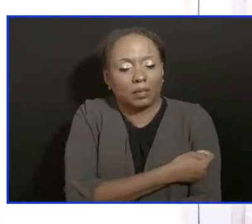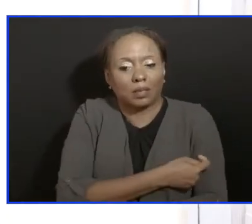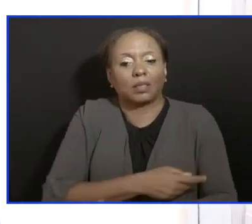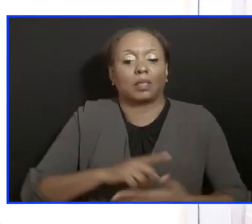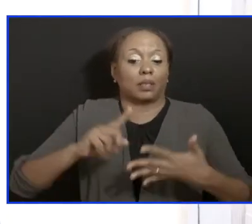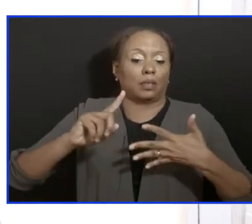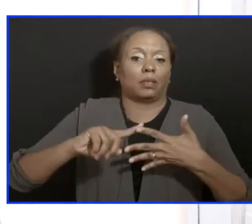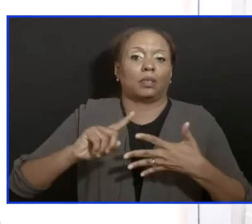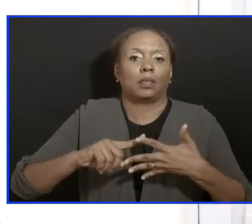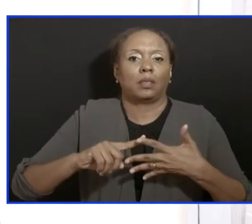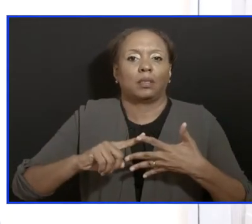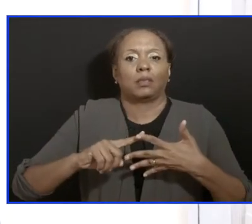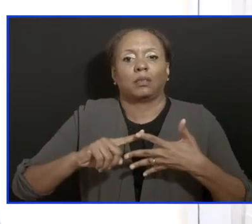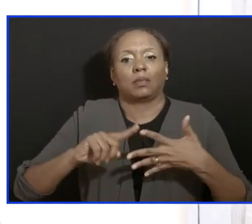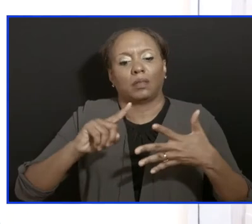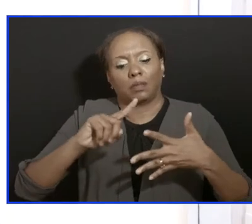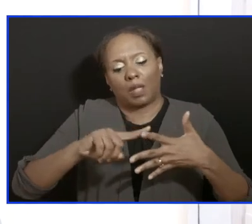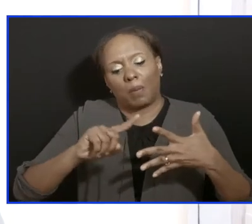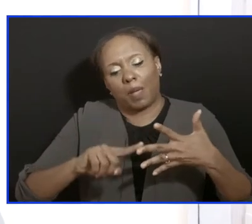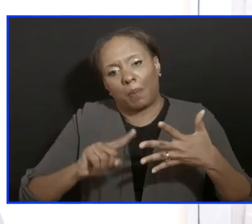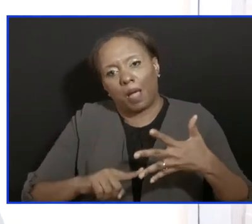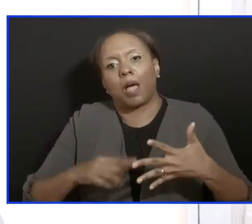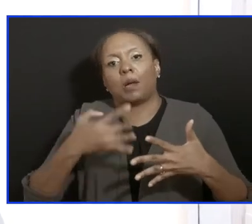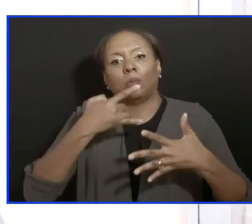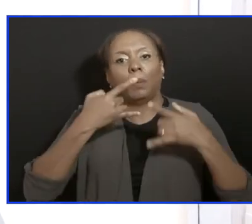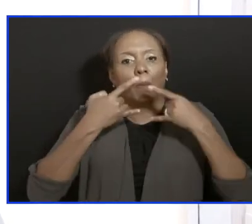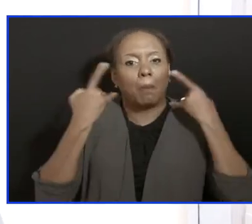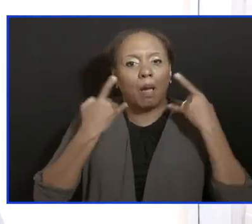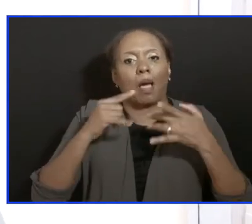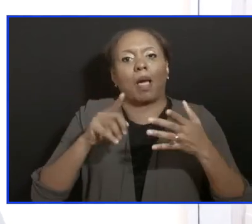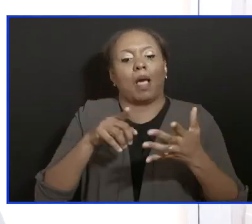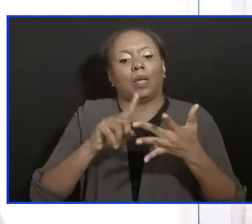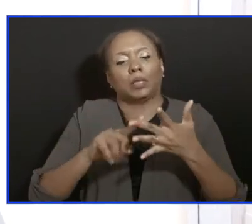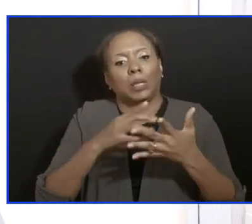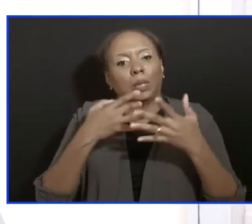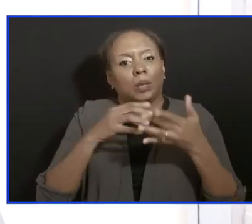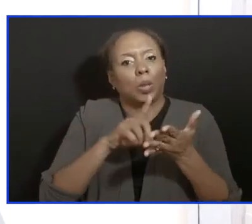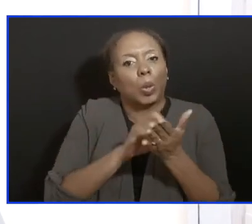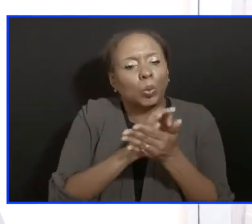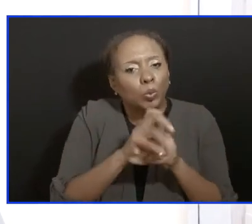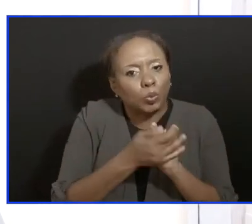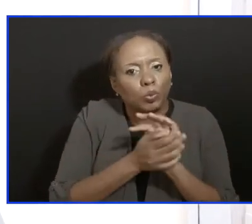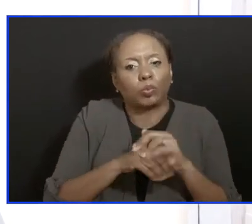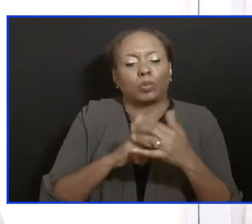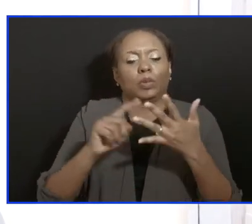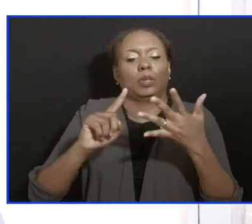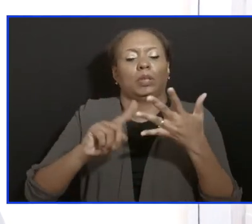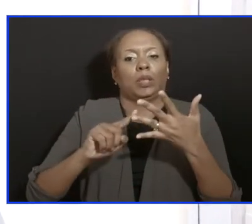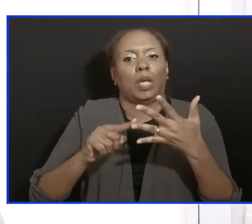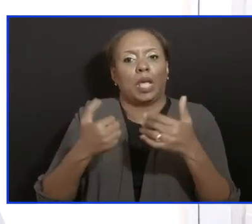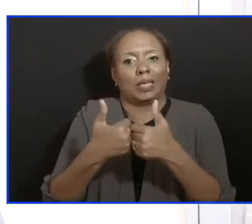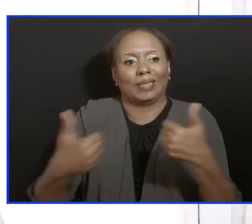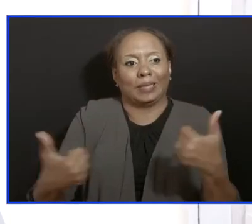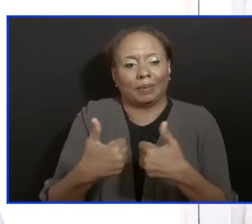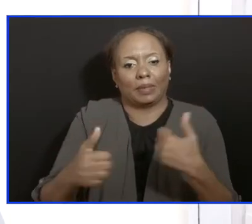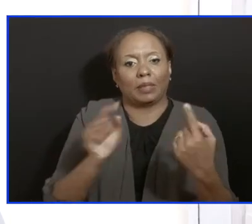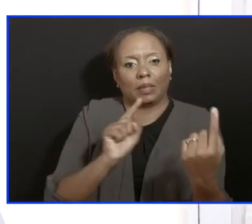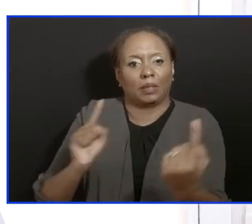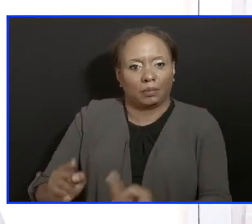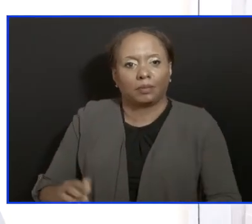are we saying this? Let me share something with you. Between the 21st of August